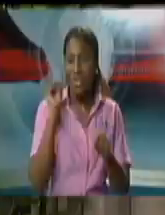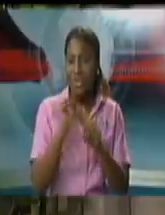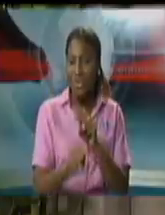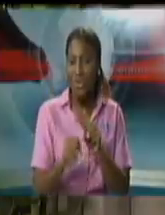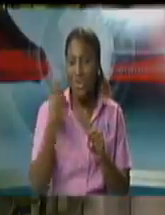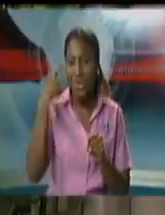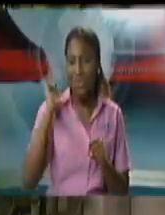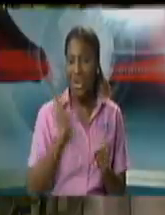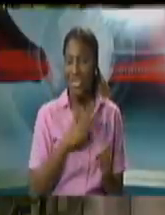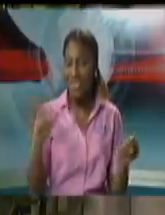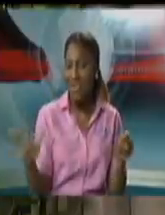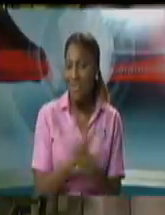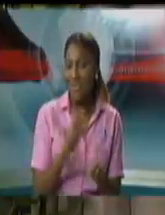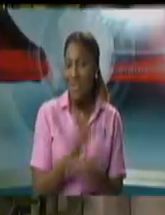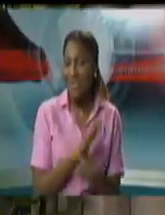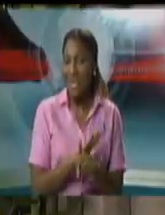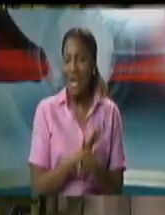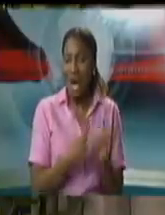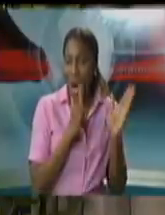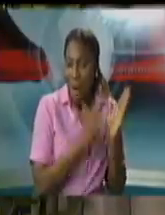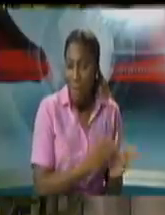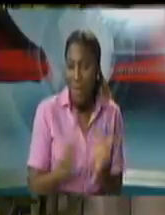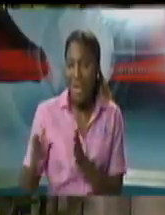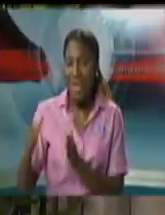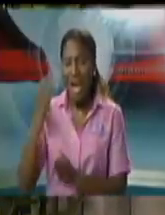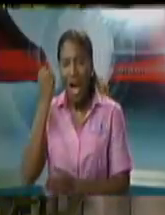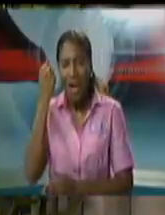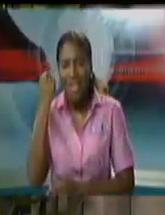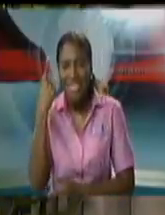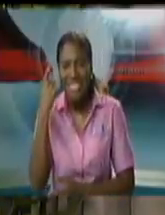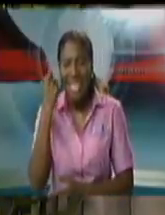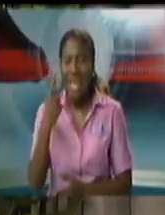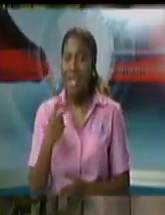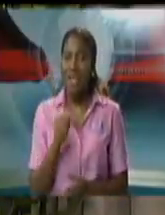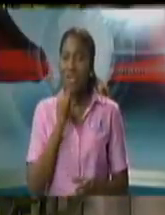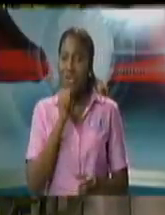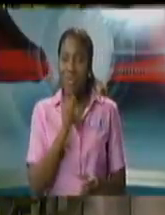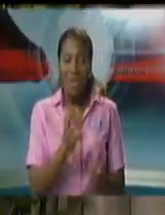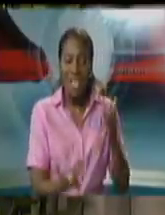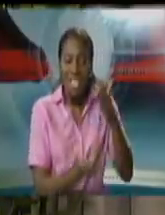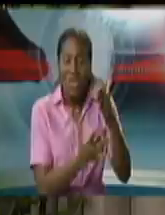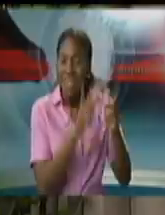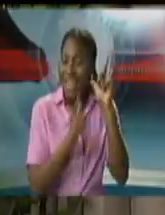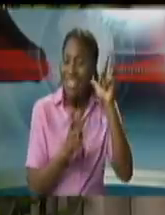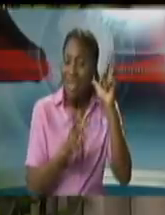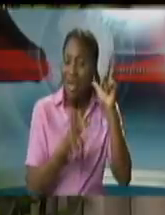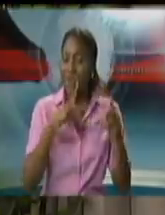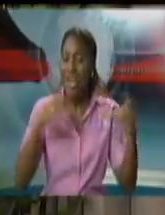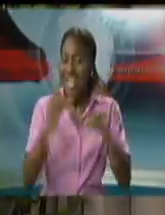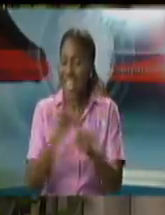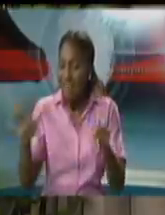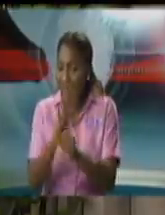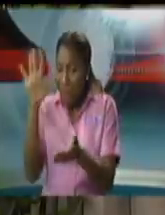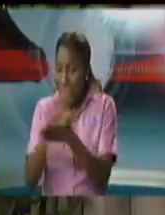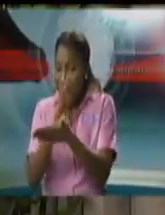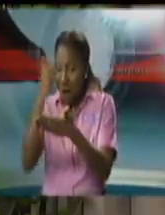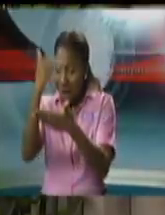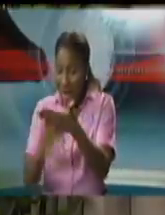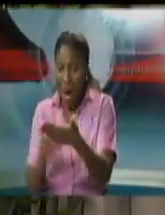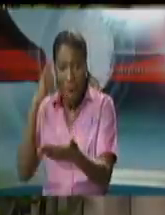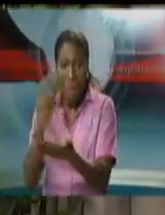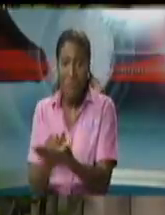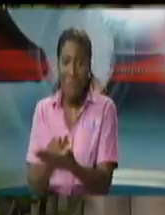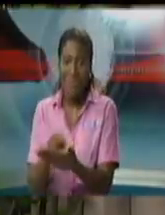to be prepared look you can prepare discharge papers but await the final copy etc we've had to close that down temporarily to